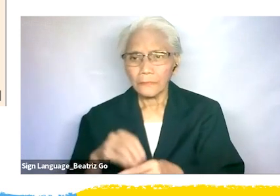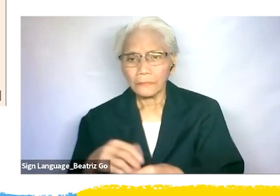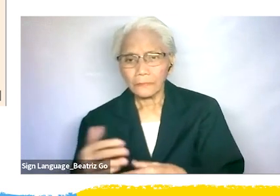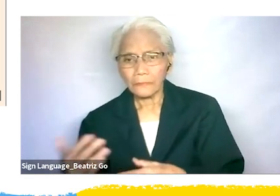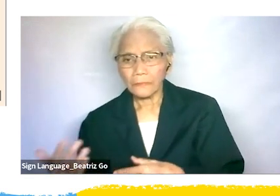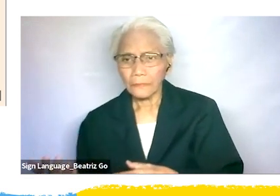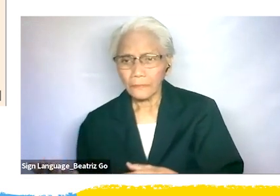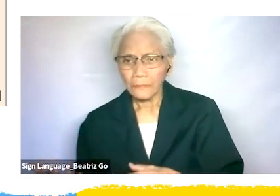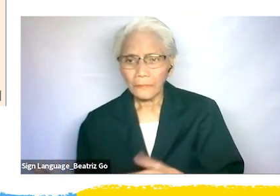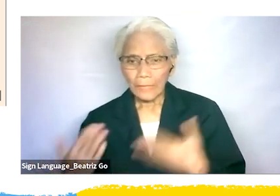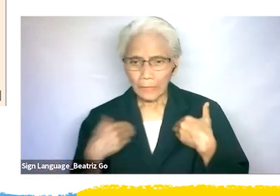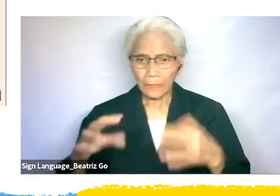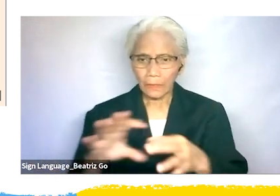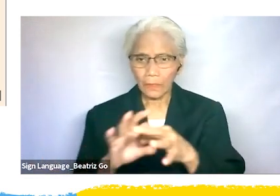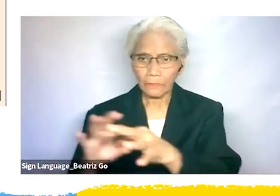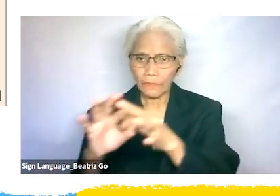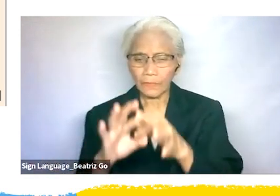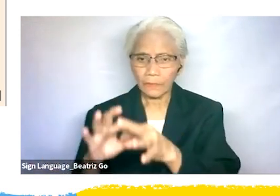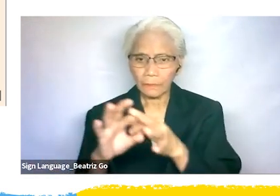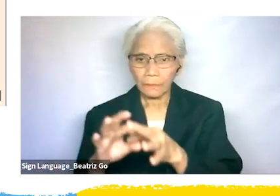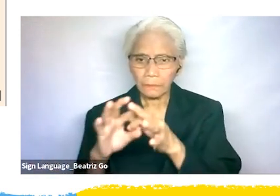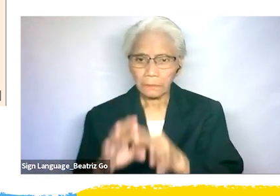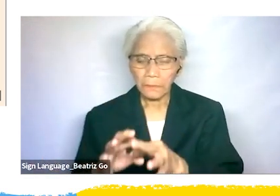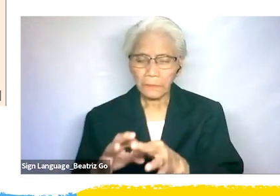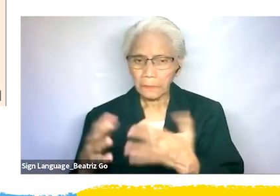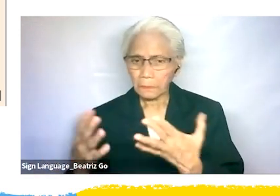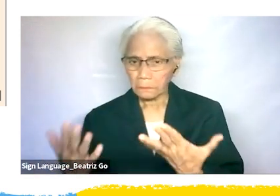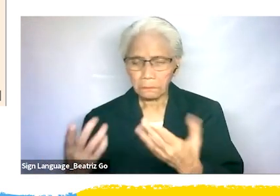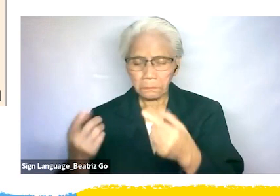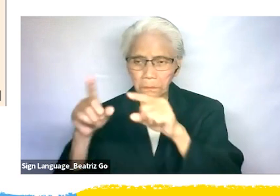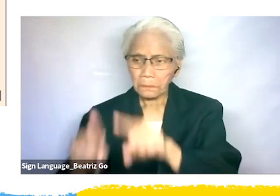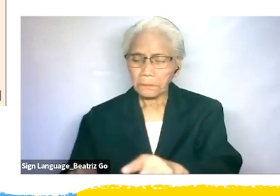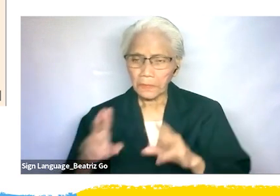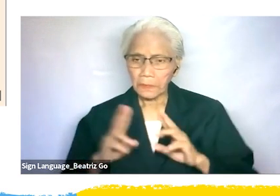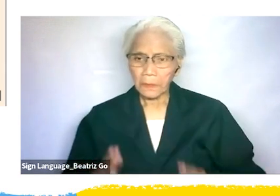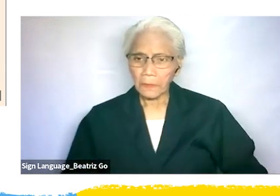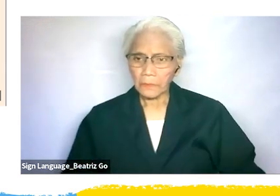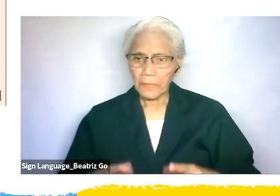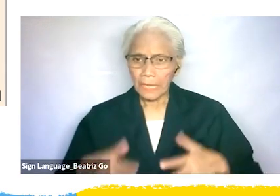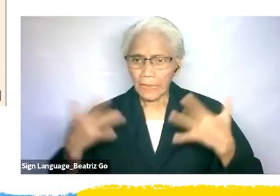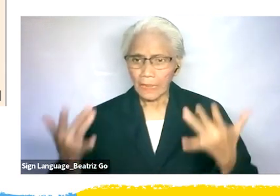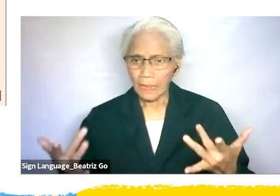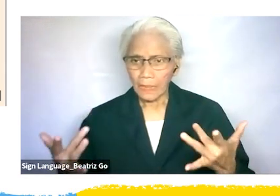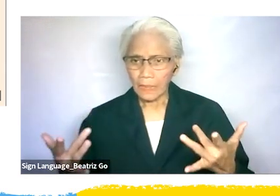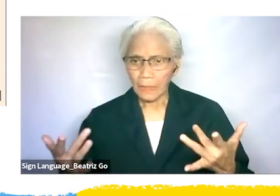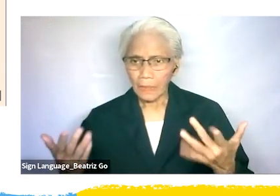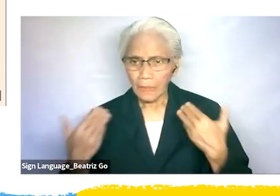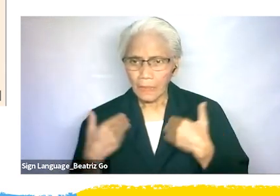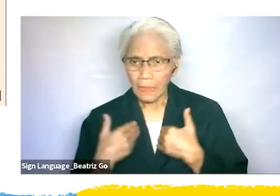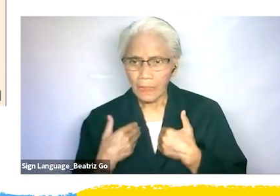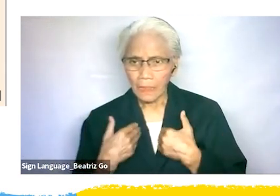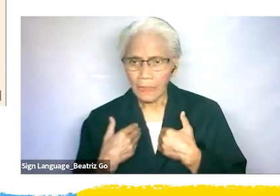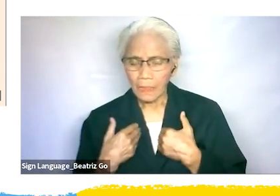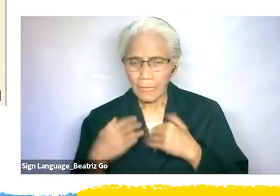co-ordinated with relevant agencies to prevent human rights. The NHRCT, for